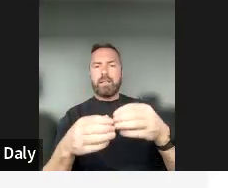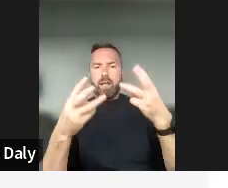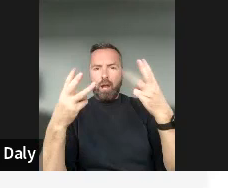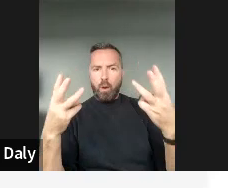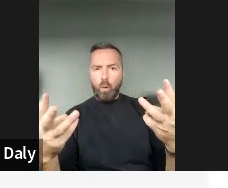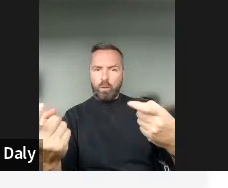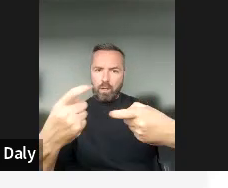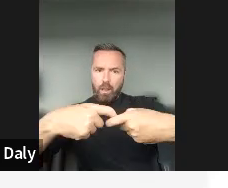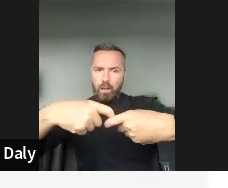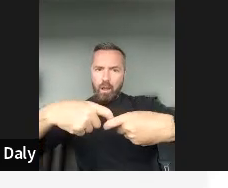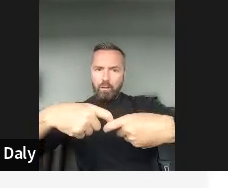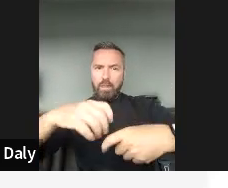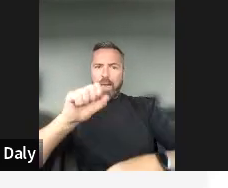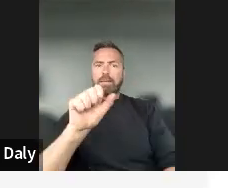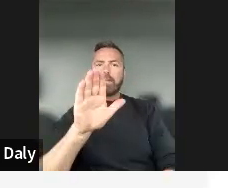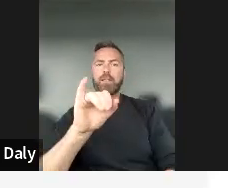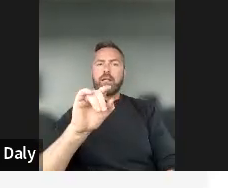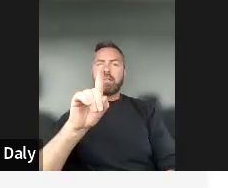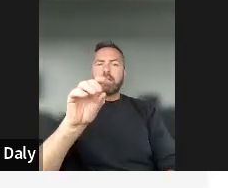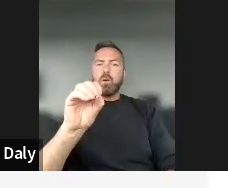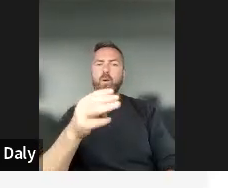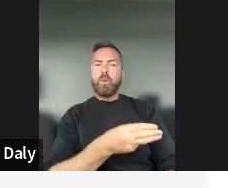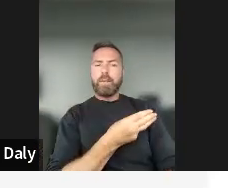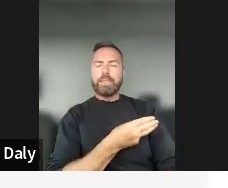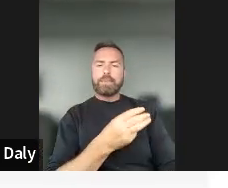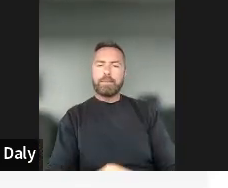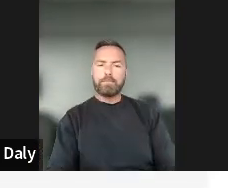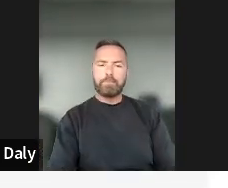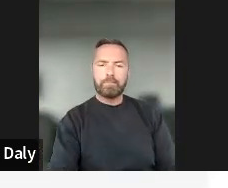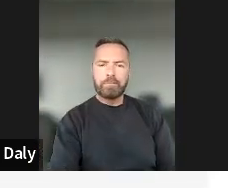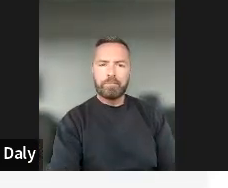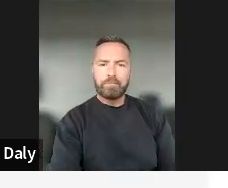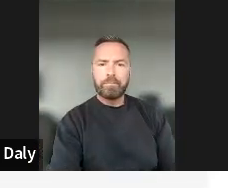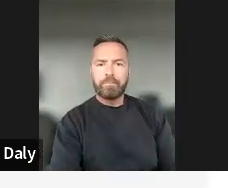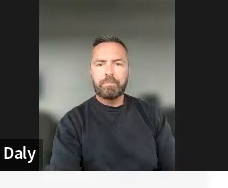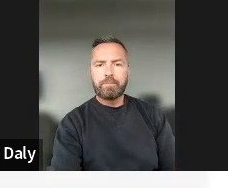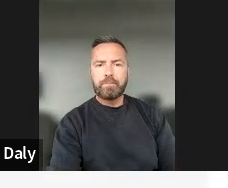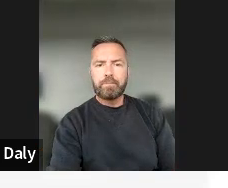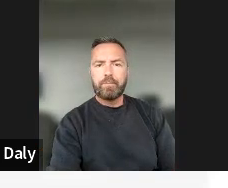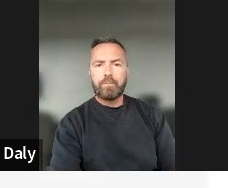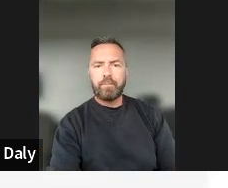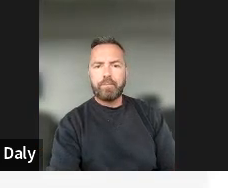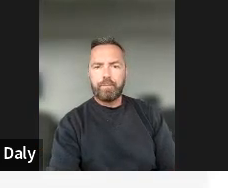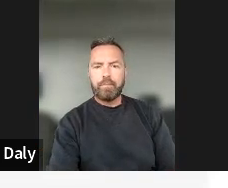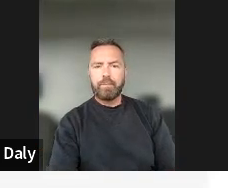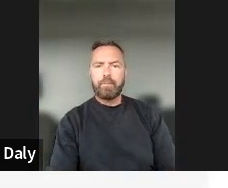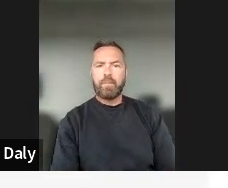have it already open, that's great, because you will receive already the first question answered under polls.